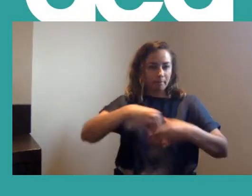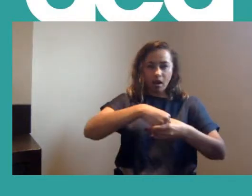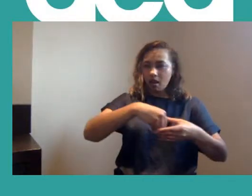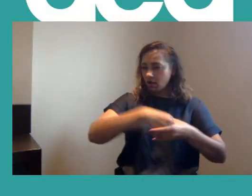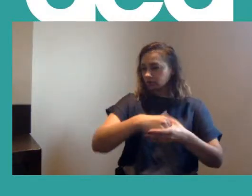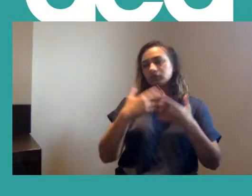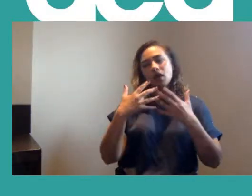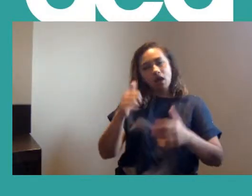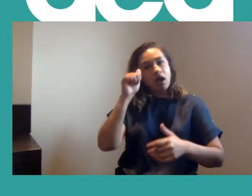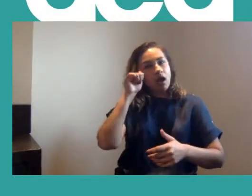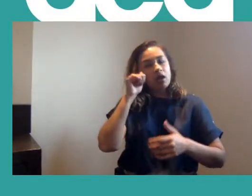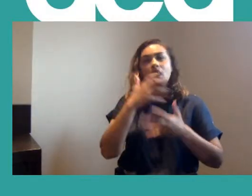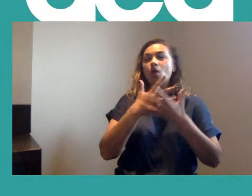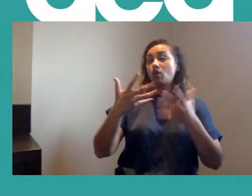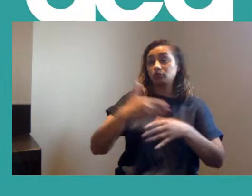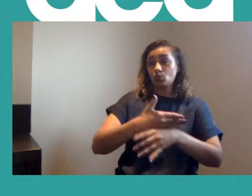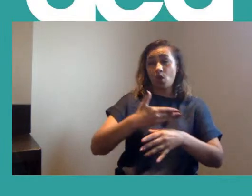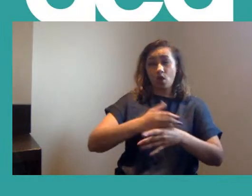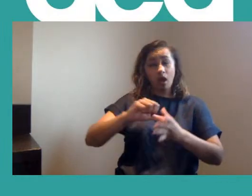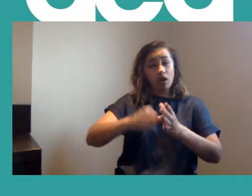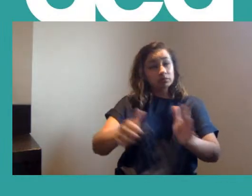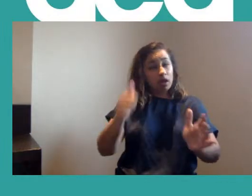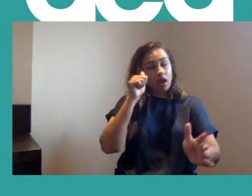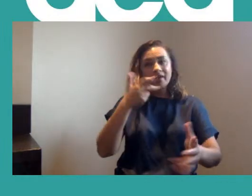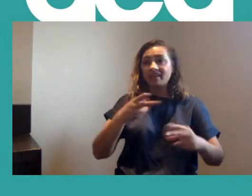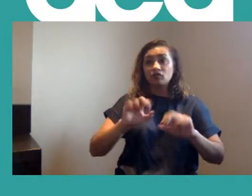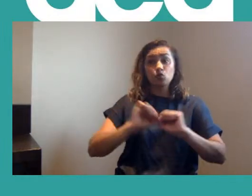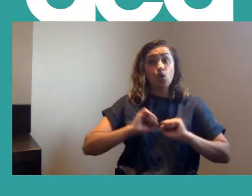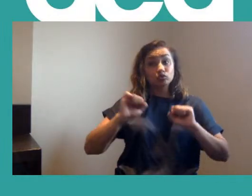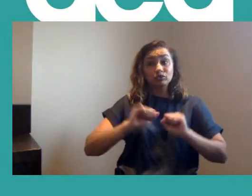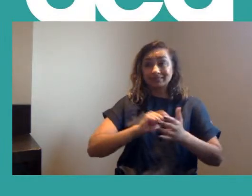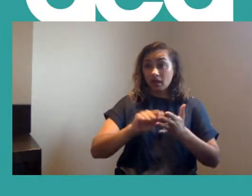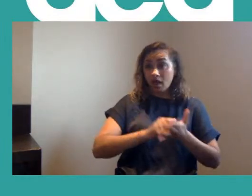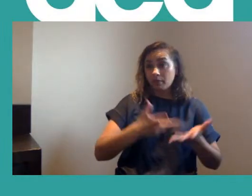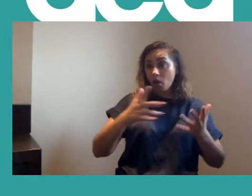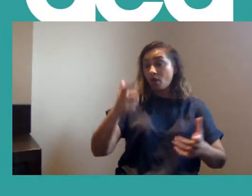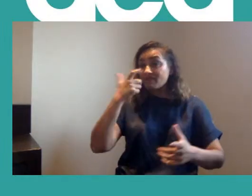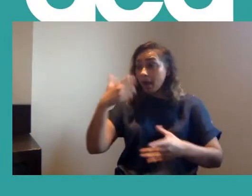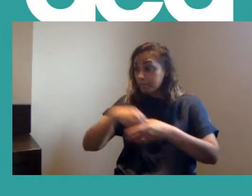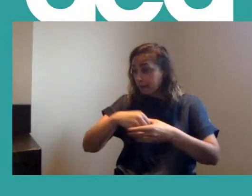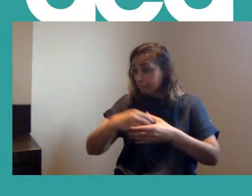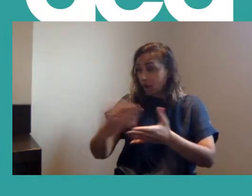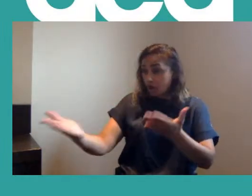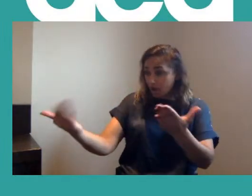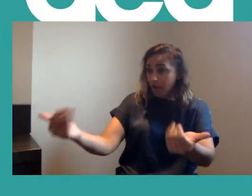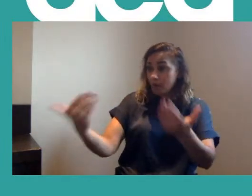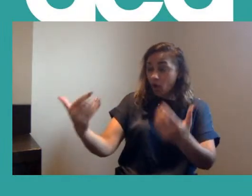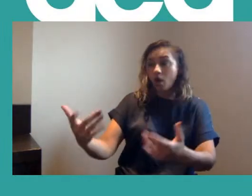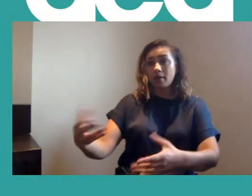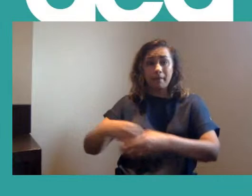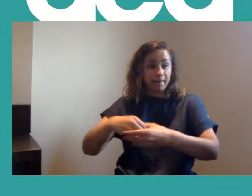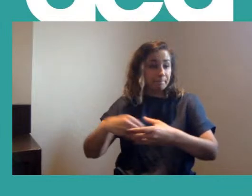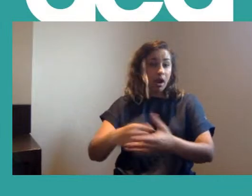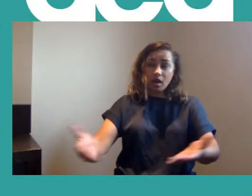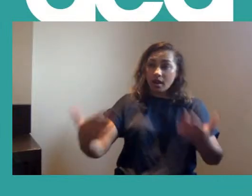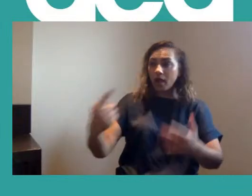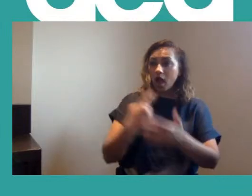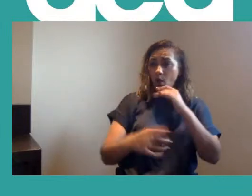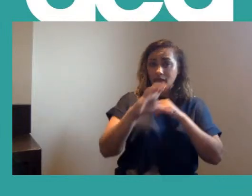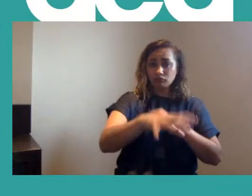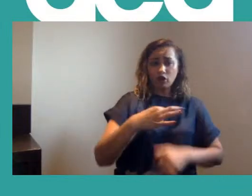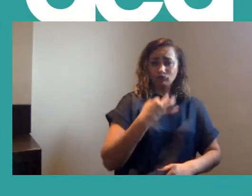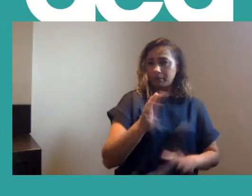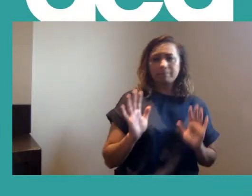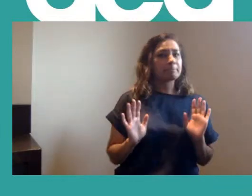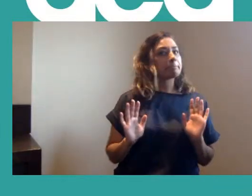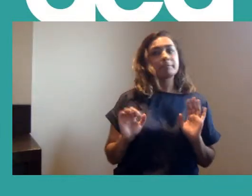I know it's been a lot of work. And if you haven't signed up, if you haven't found friends in your branch to sign up to, this isn't just for branch reps,